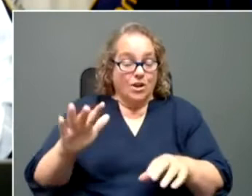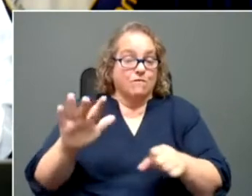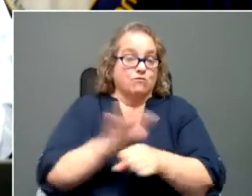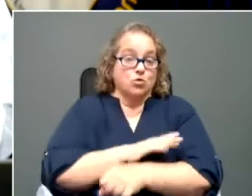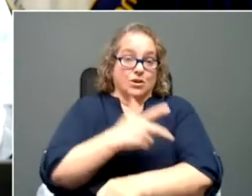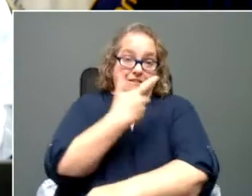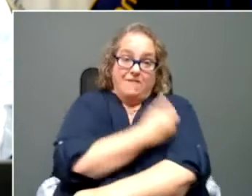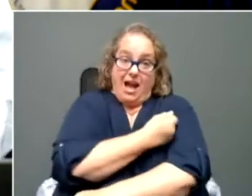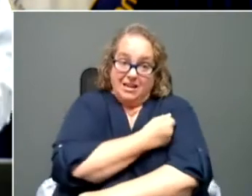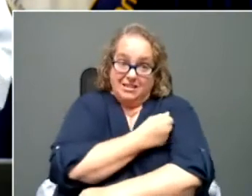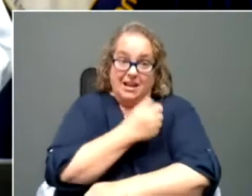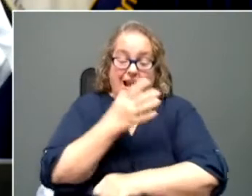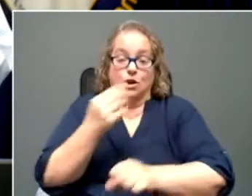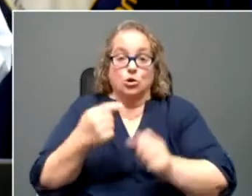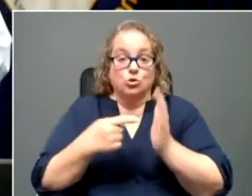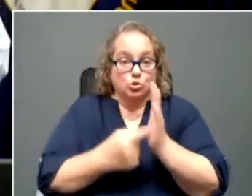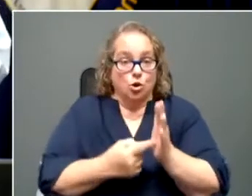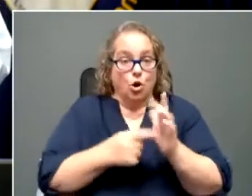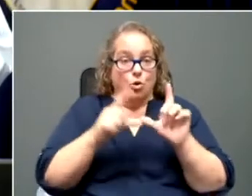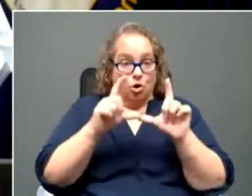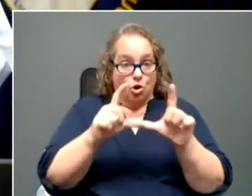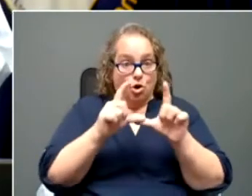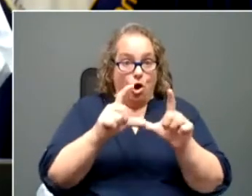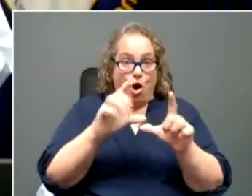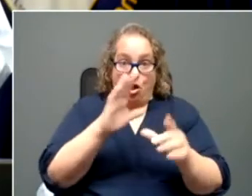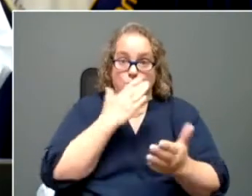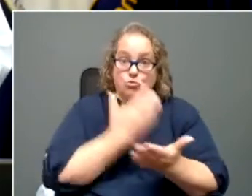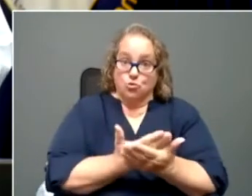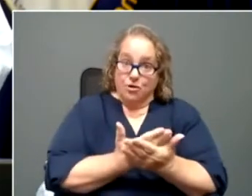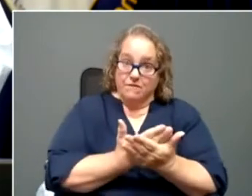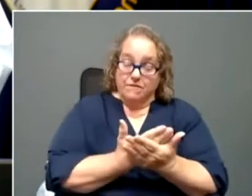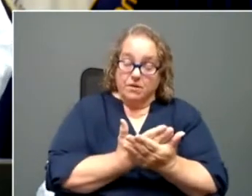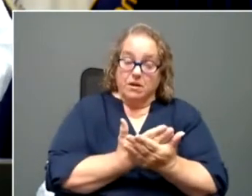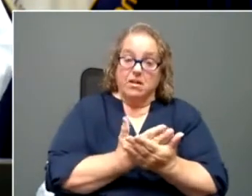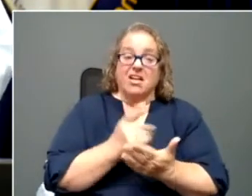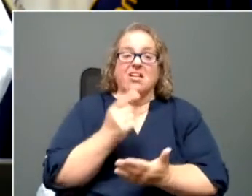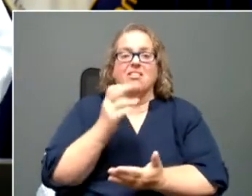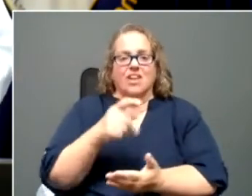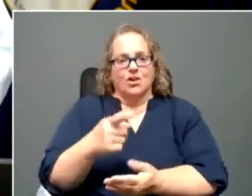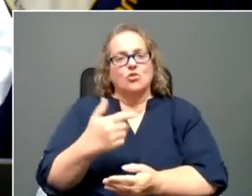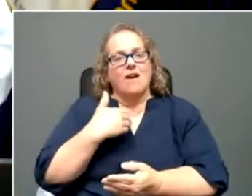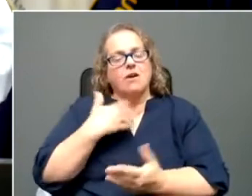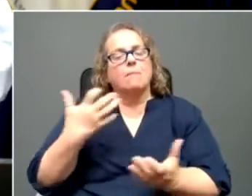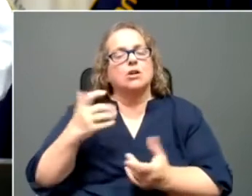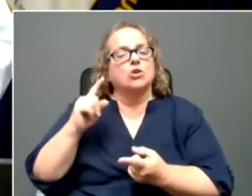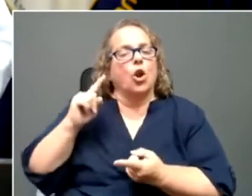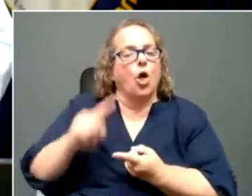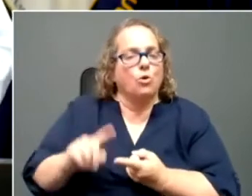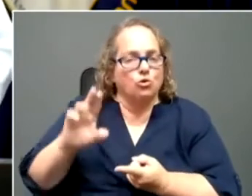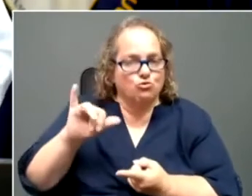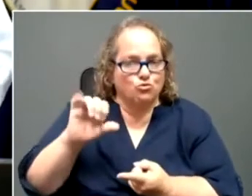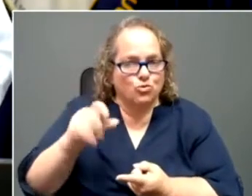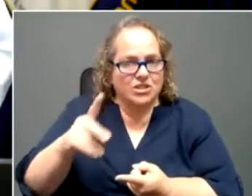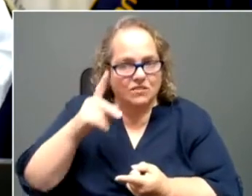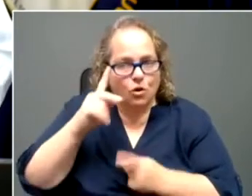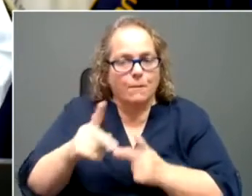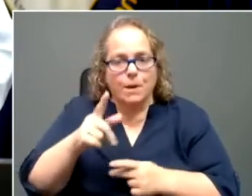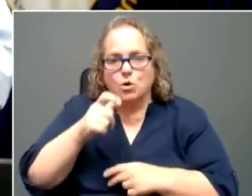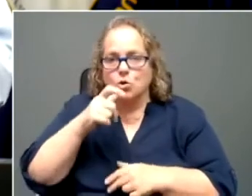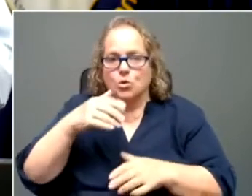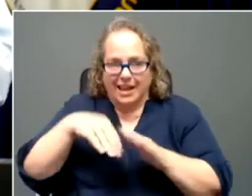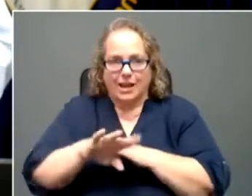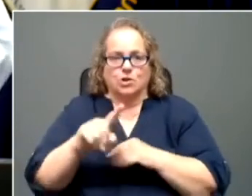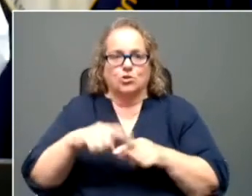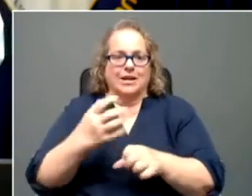and showed, um, uh, their proof, then then you have a much lower risk for those that are coming and getting their first